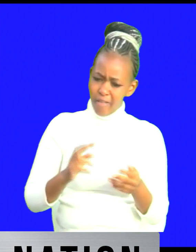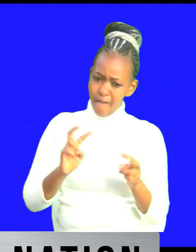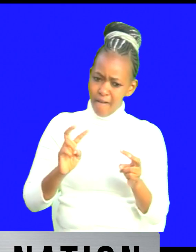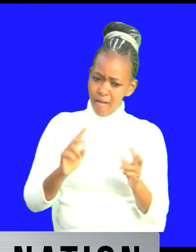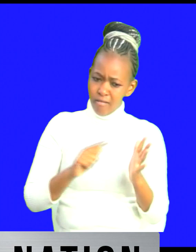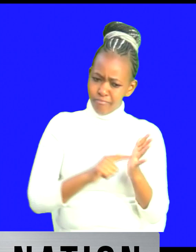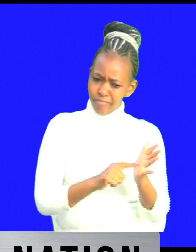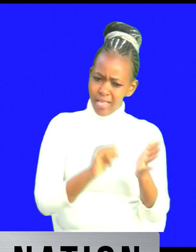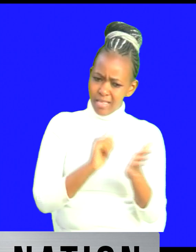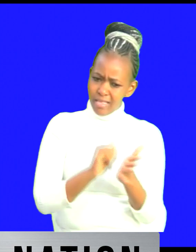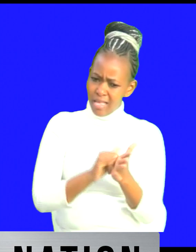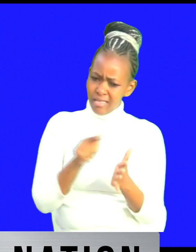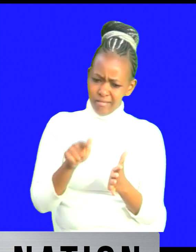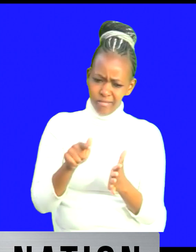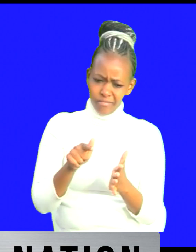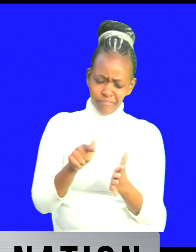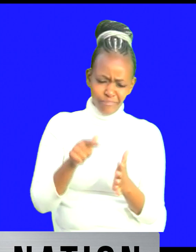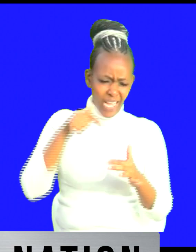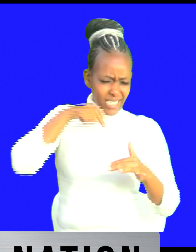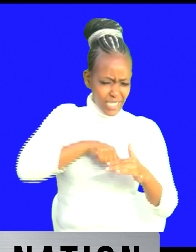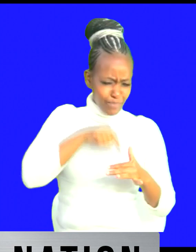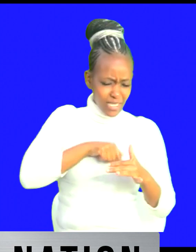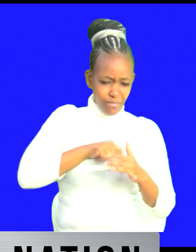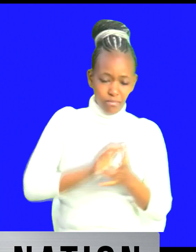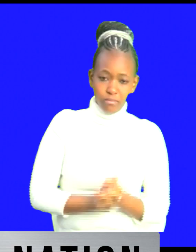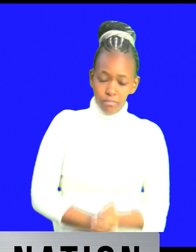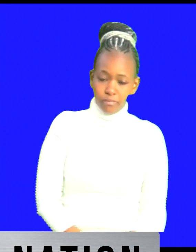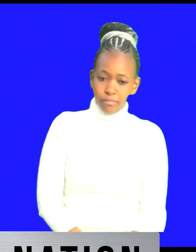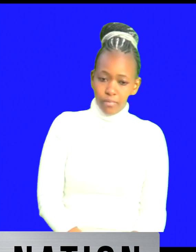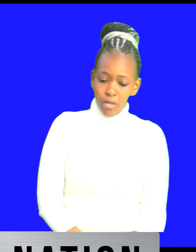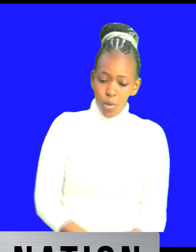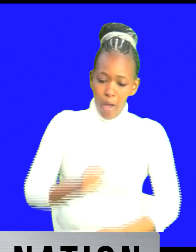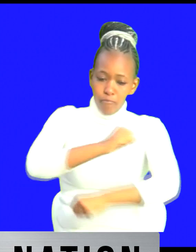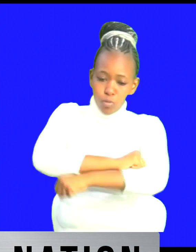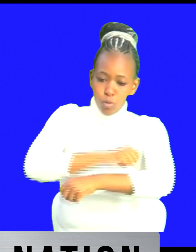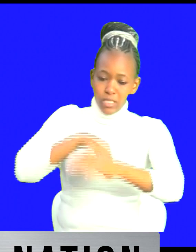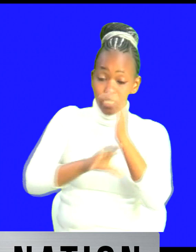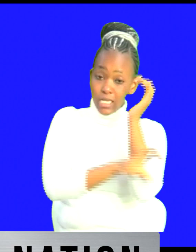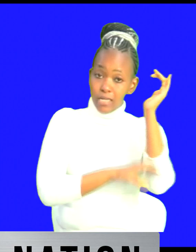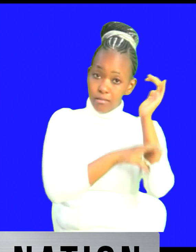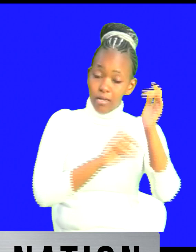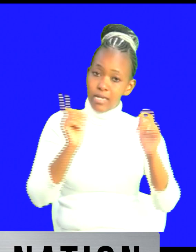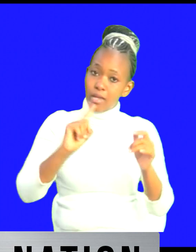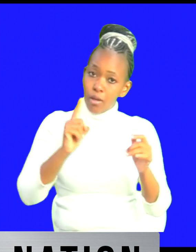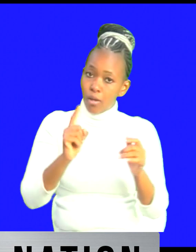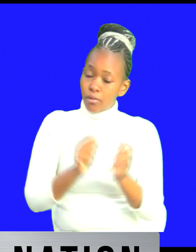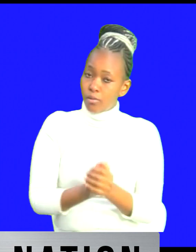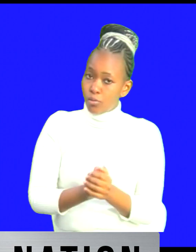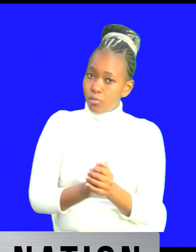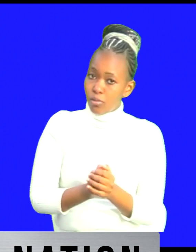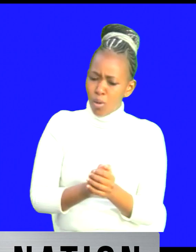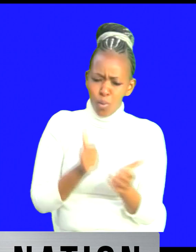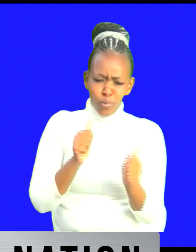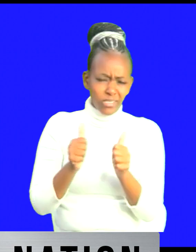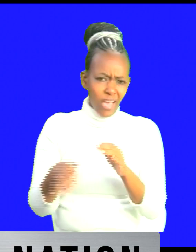actually on the inside of him you you know you know there is the schools in this in this country that are basically in nairobi that are basically not even